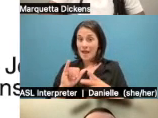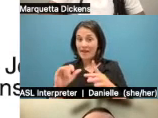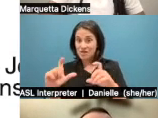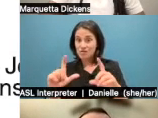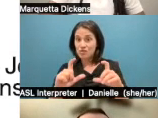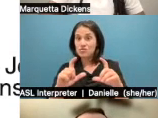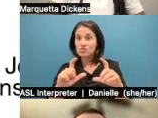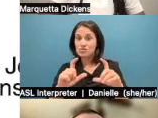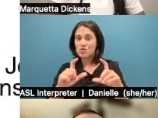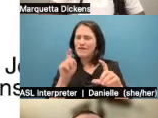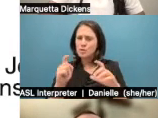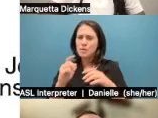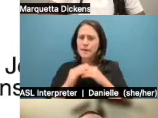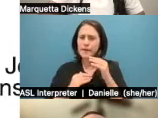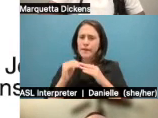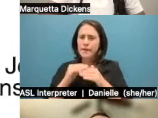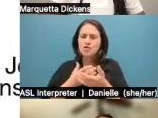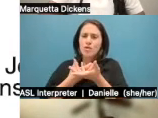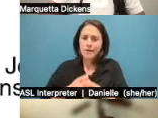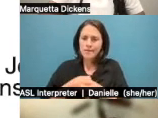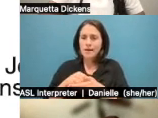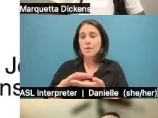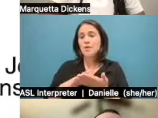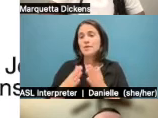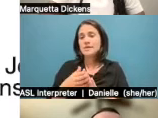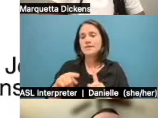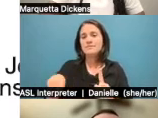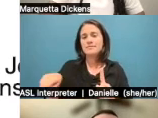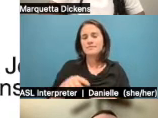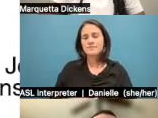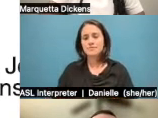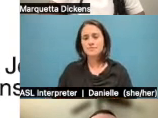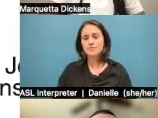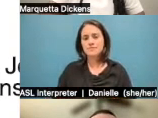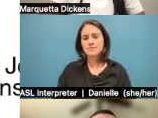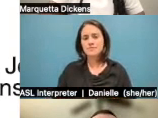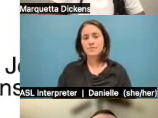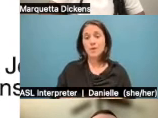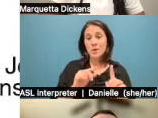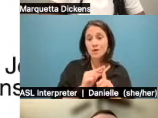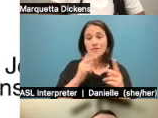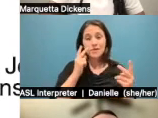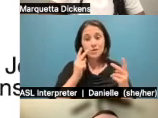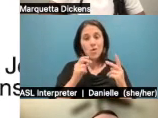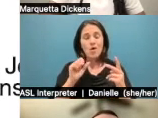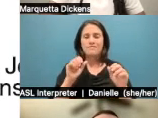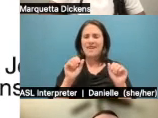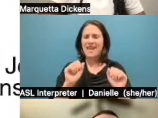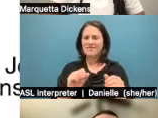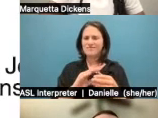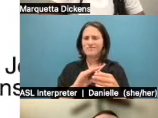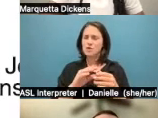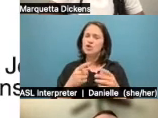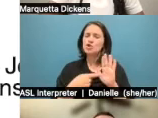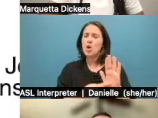and build trust. Um, again, you know, these words and visuals can, uh, report on counter narratives and shatter stereotypes and show something